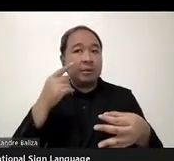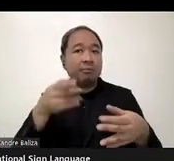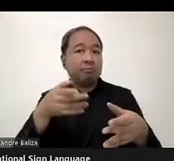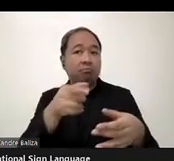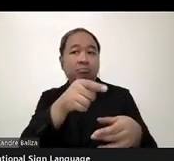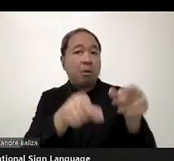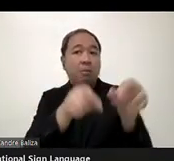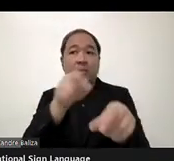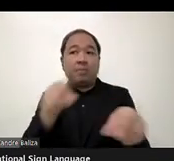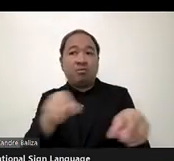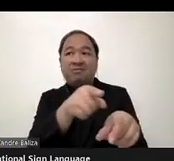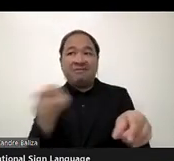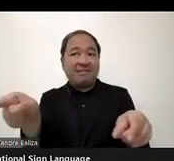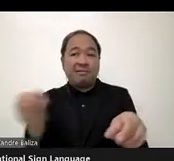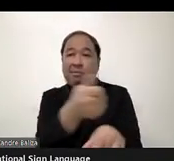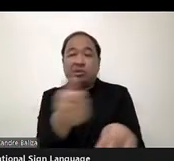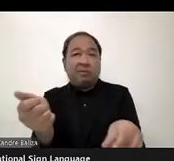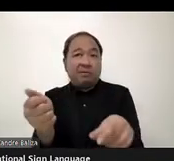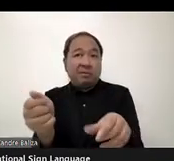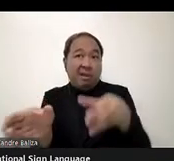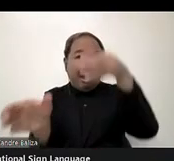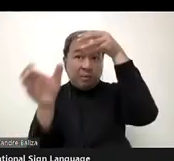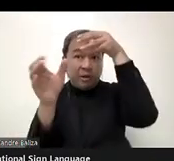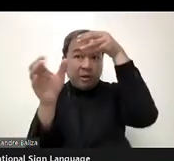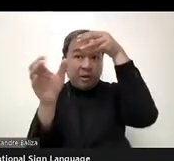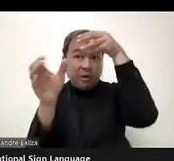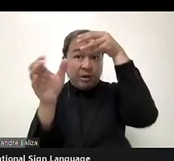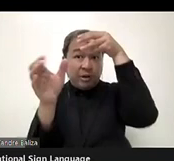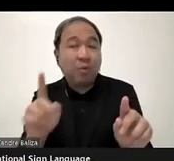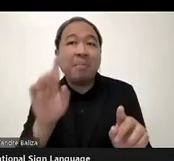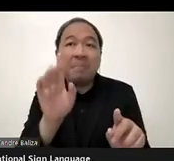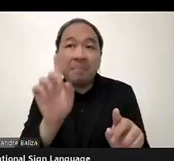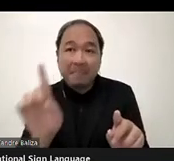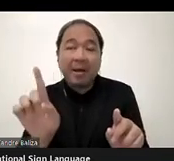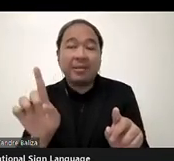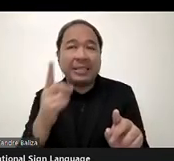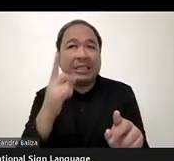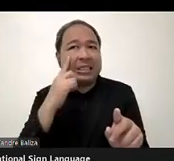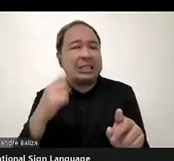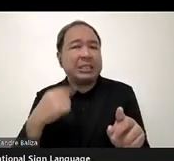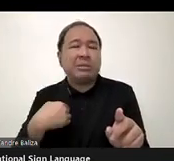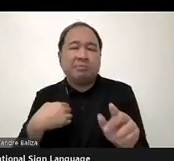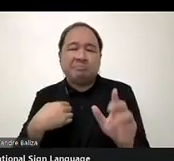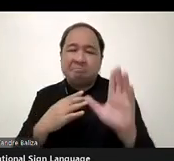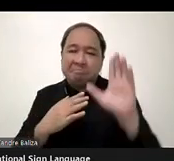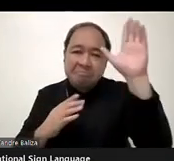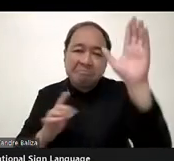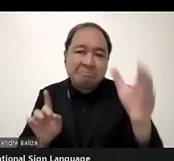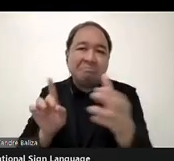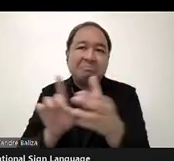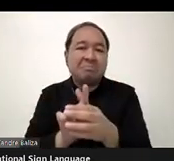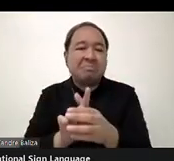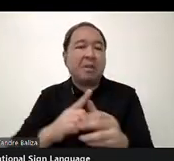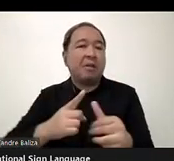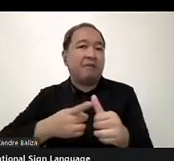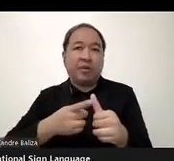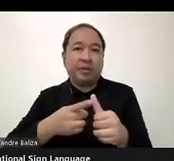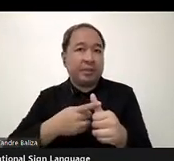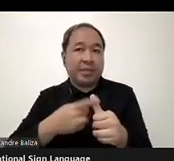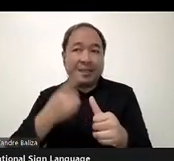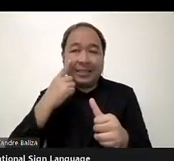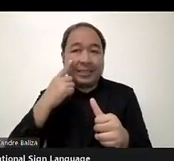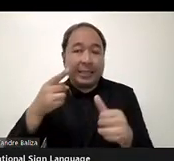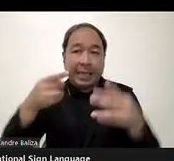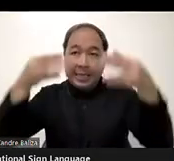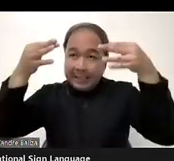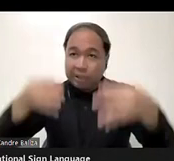experts according to our own words and languages. So, for one, I don't want to leave anything, any decision about